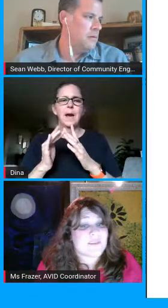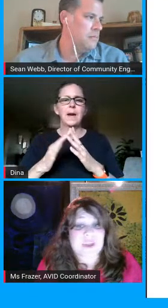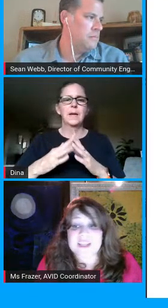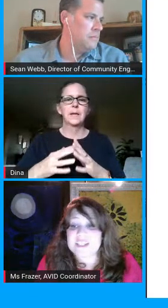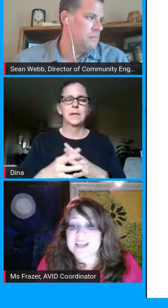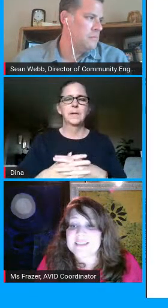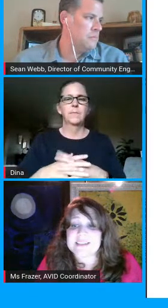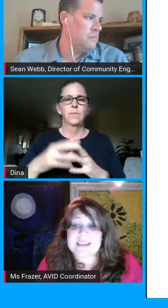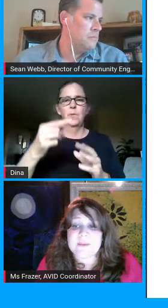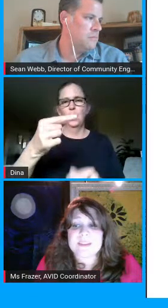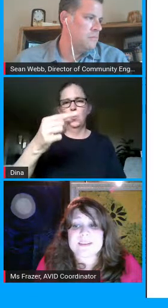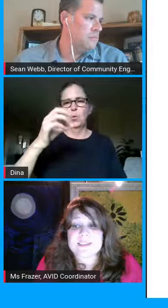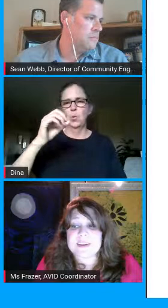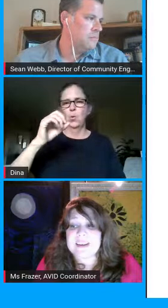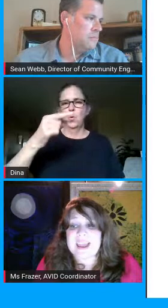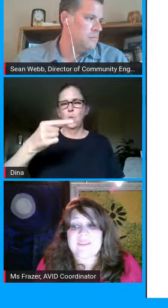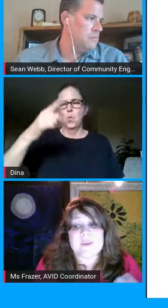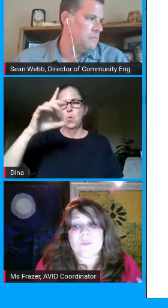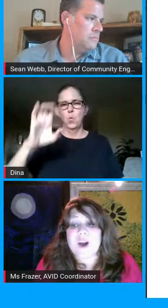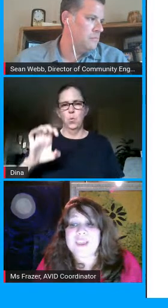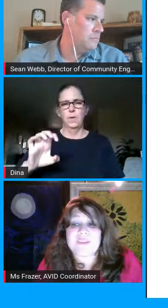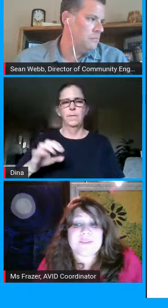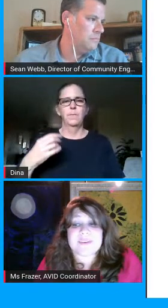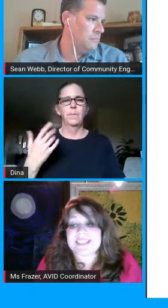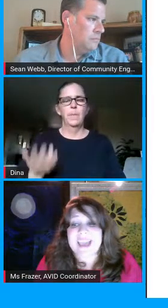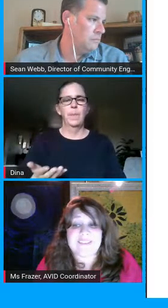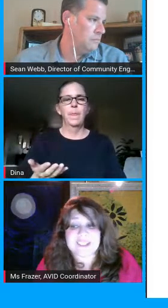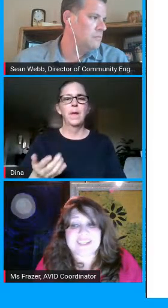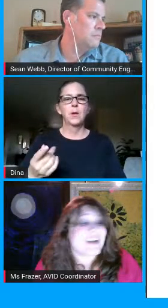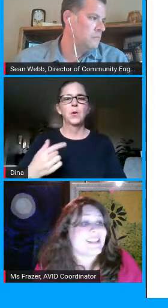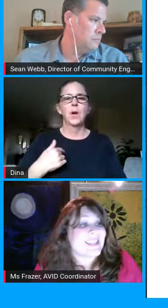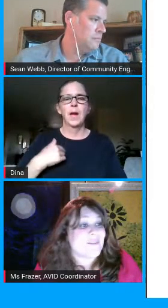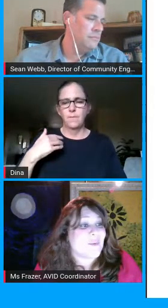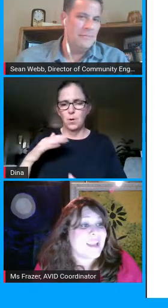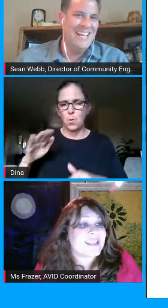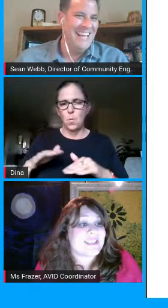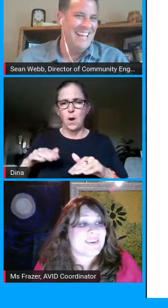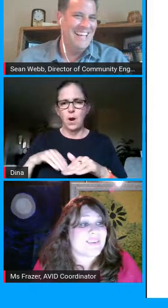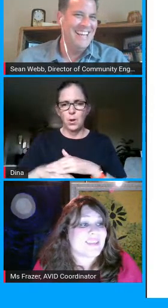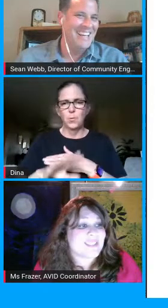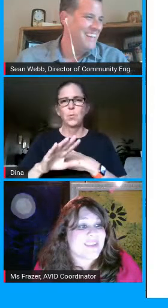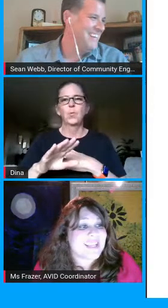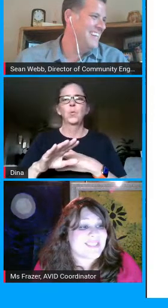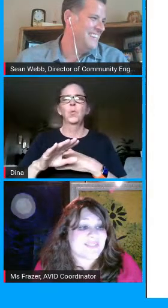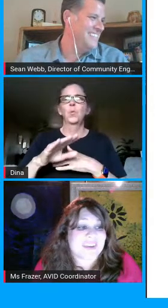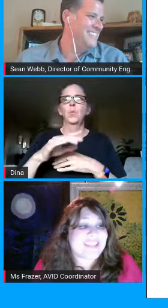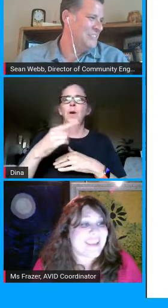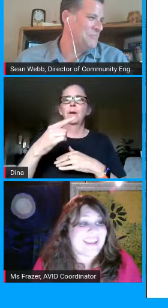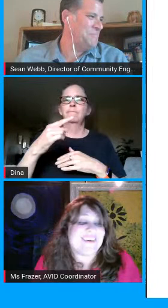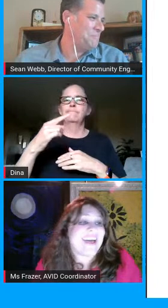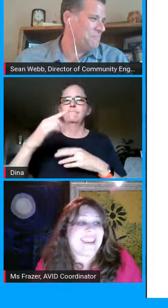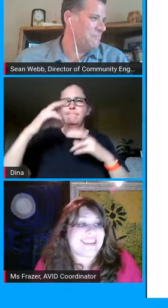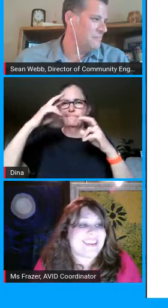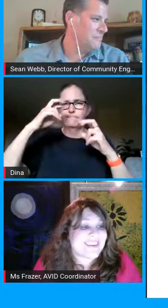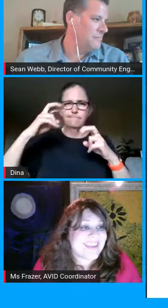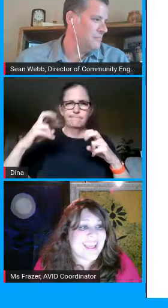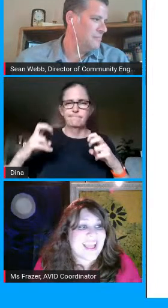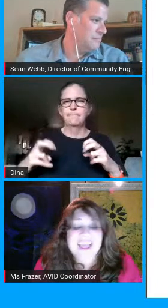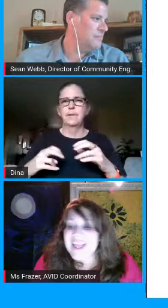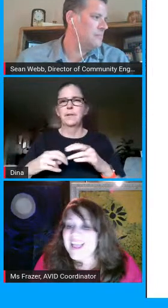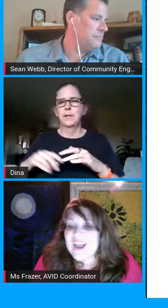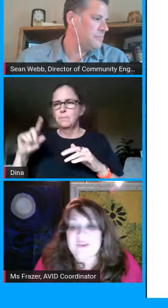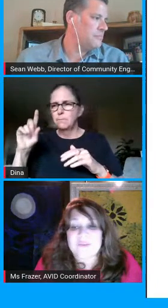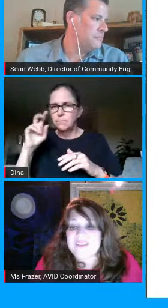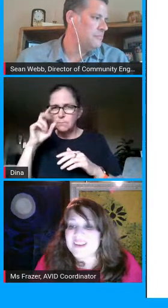days if you get a chance sit down with your student and have them walk you through a scavenger hunt of what is their google suites what do they know how to do